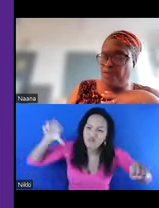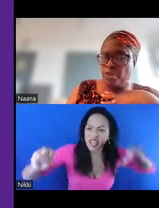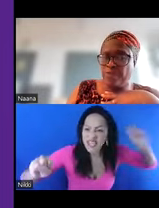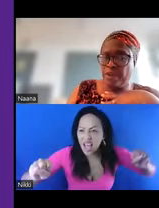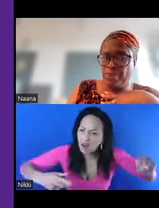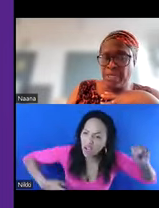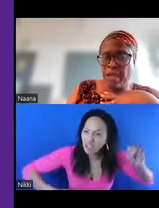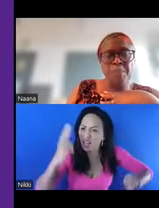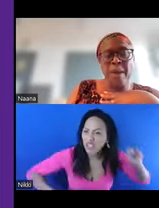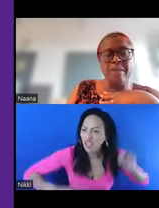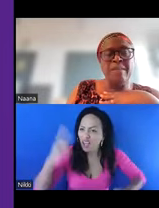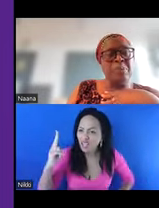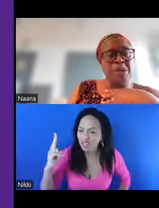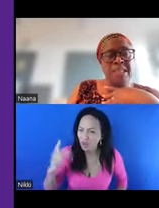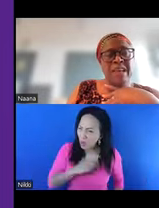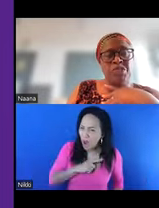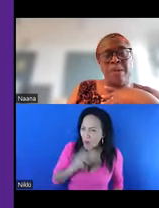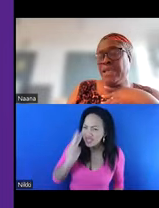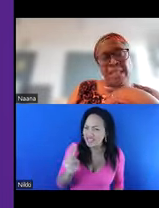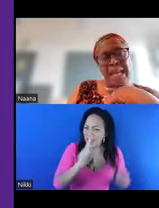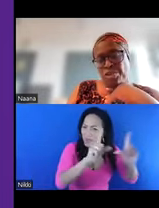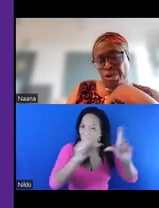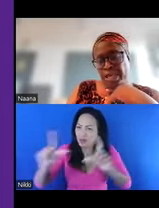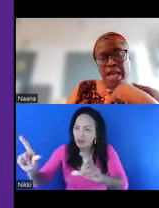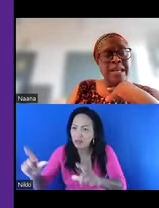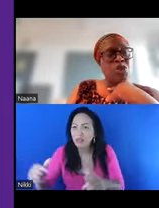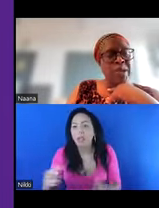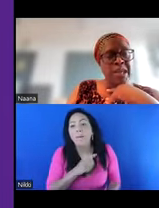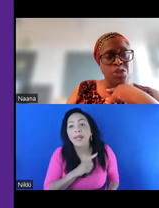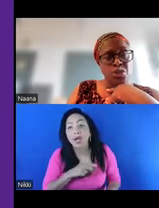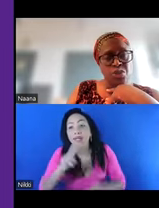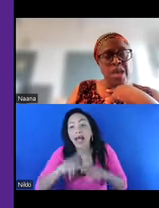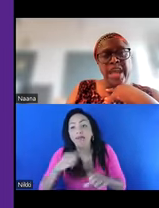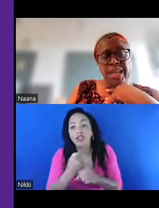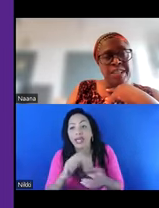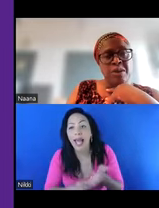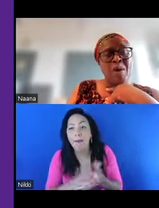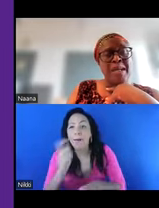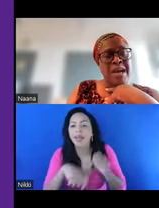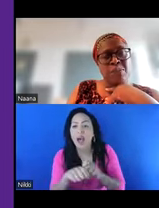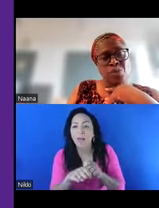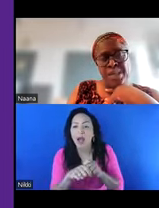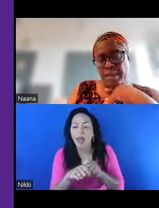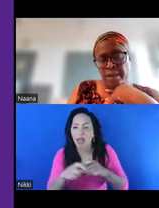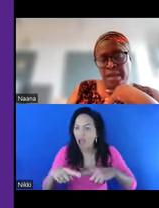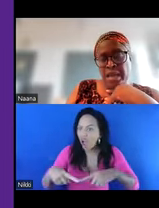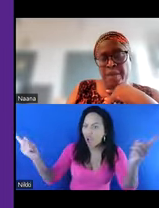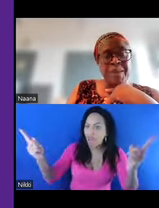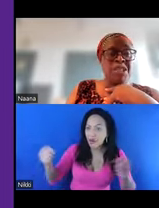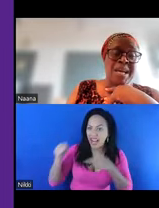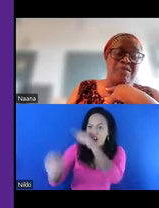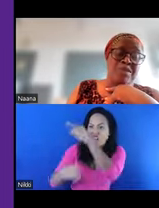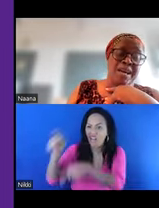do for other forms of abuse, primarily because FGM is the other and it's okay to do anything when it comes to the other.